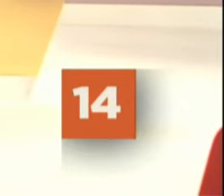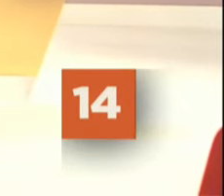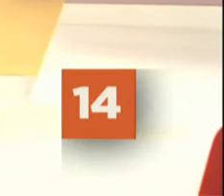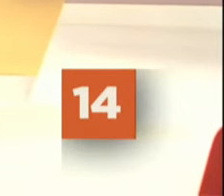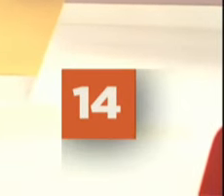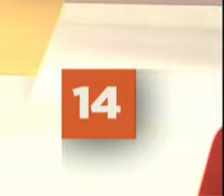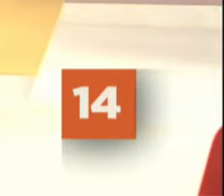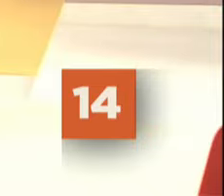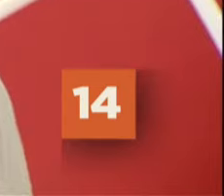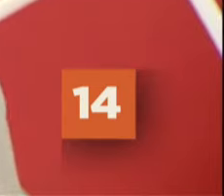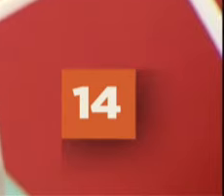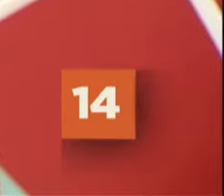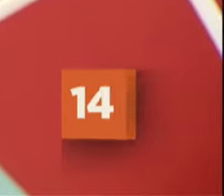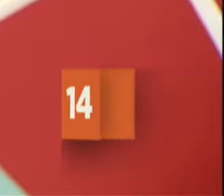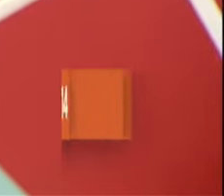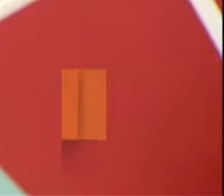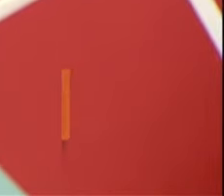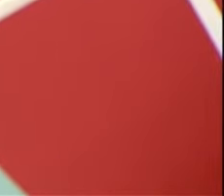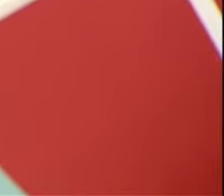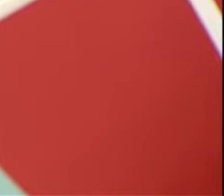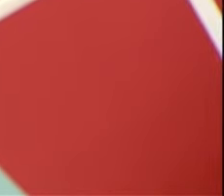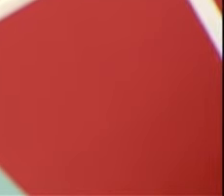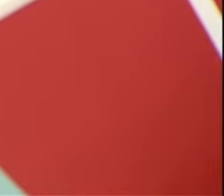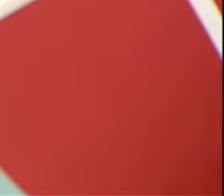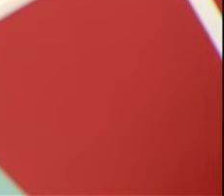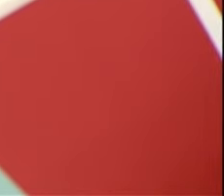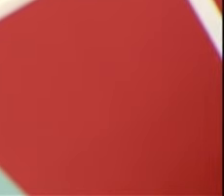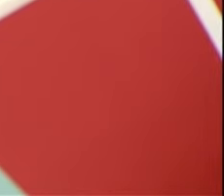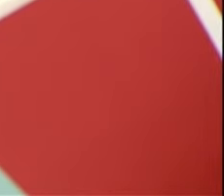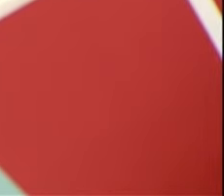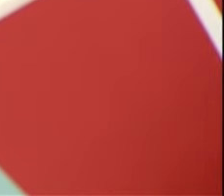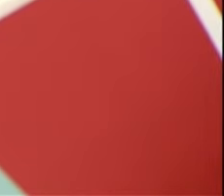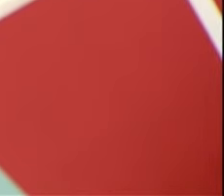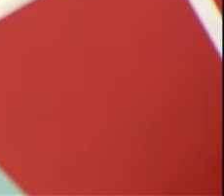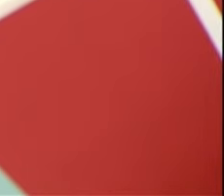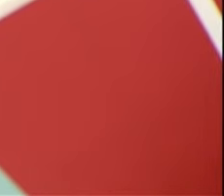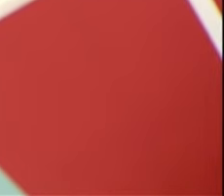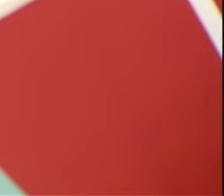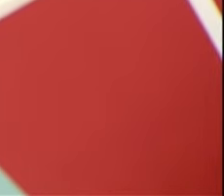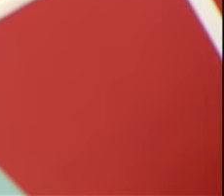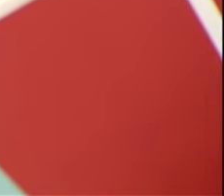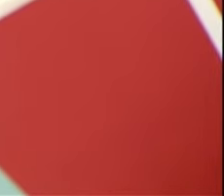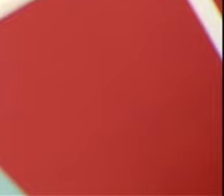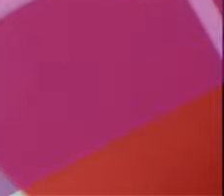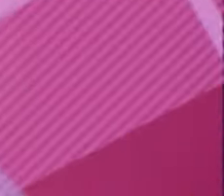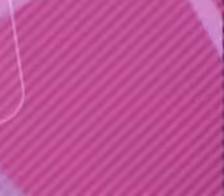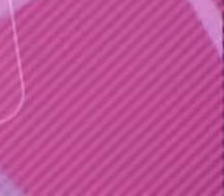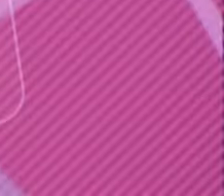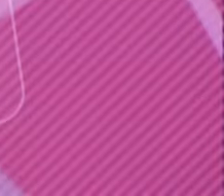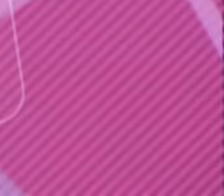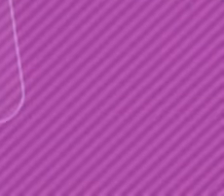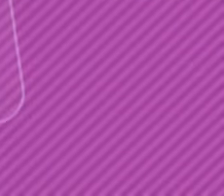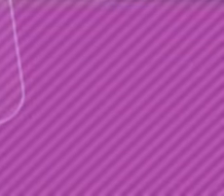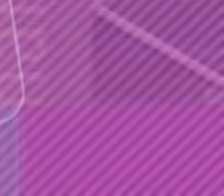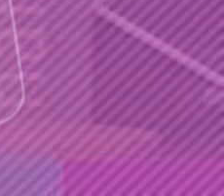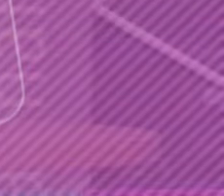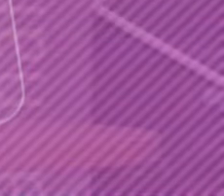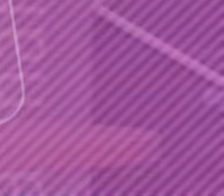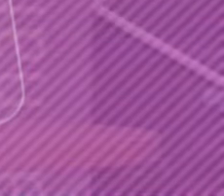of this has been rethought and questioned does it make sense on these days to have the